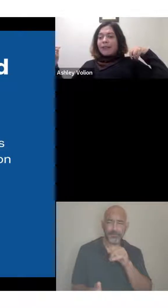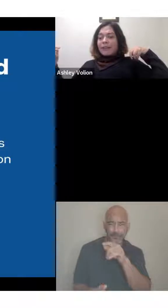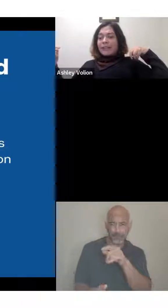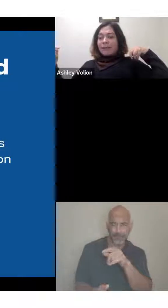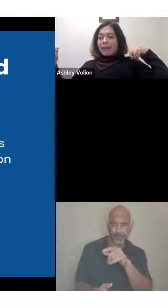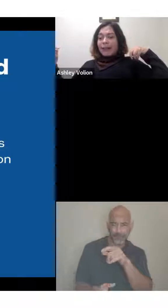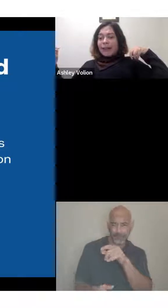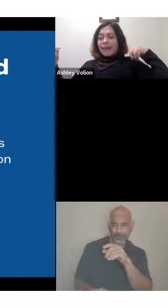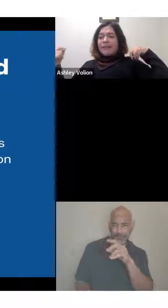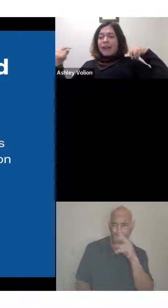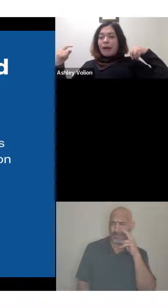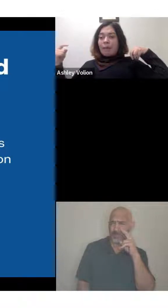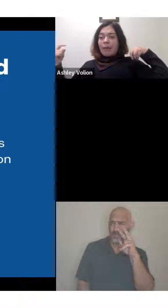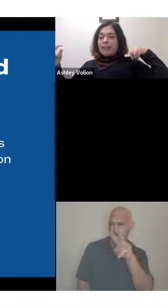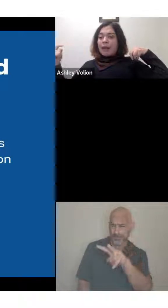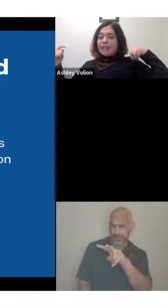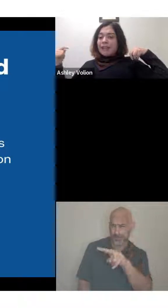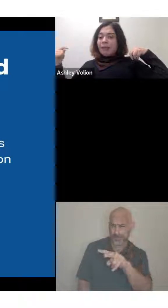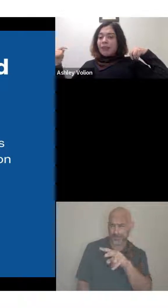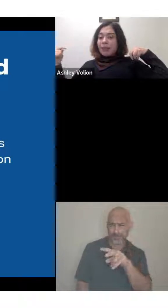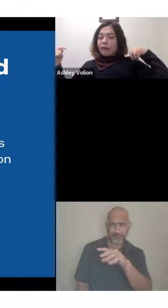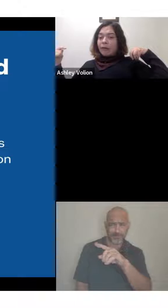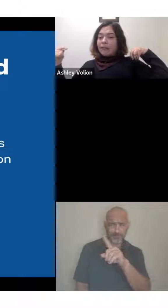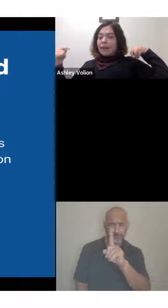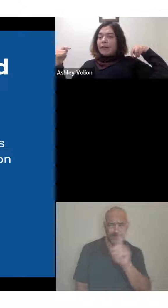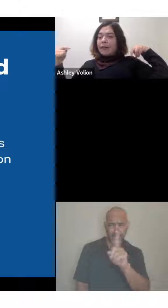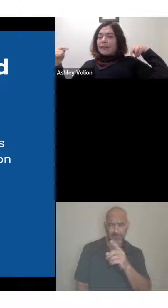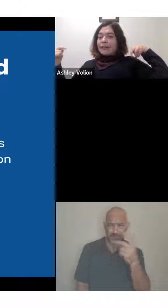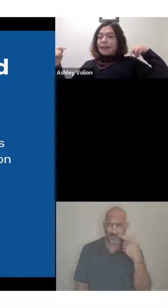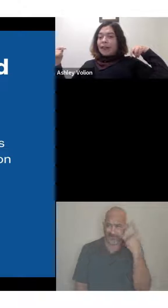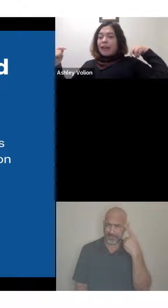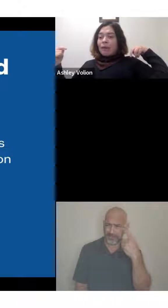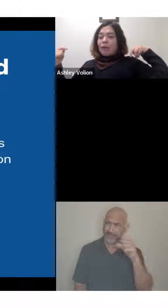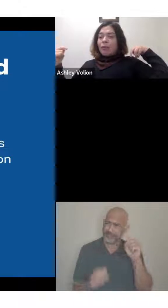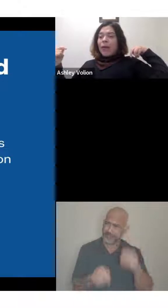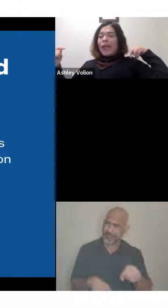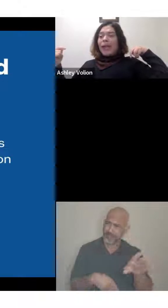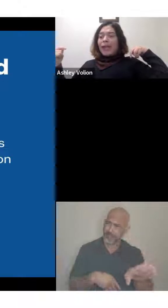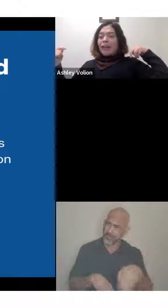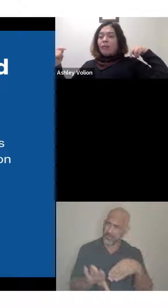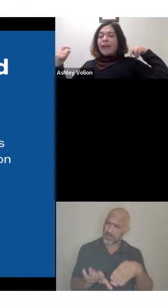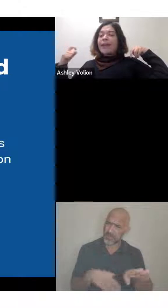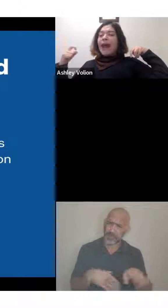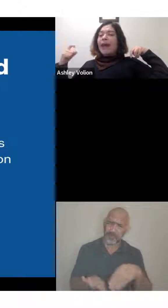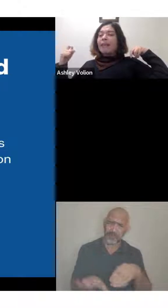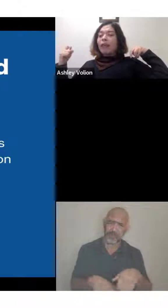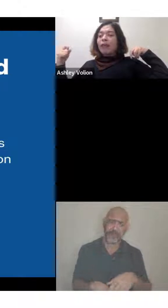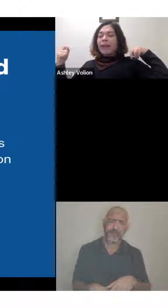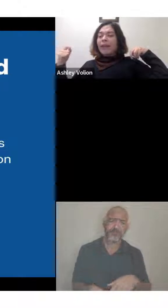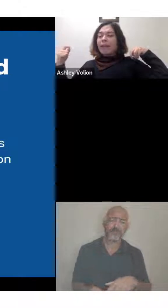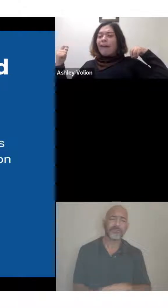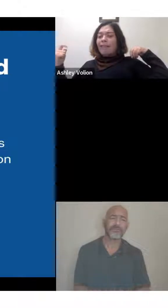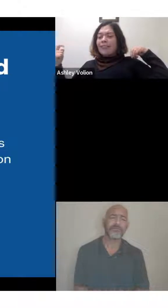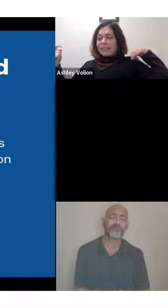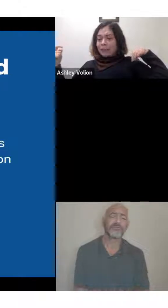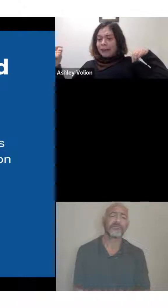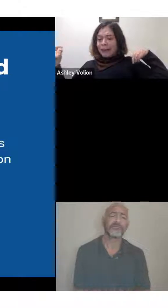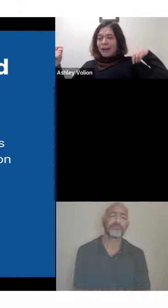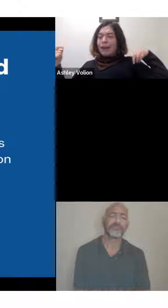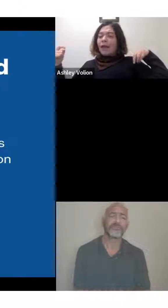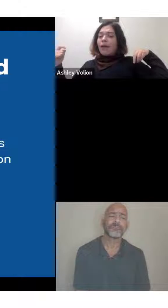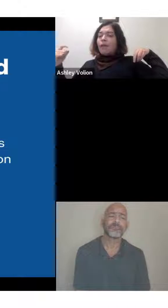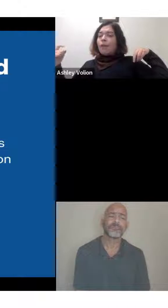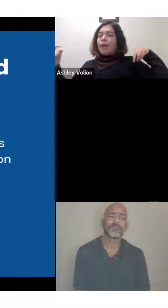times with disabilities, especially with those associated with pain, you may not look like you have a